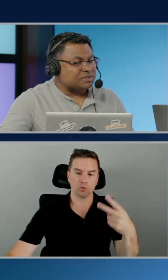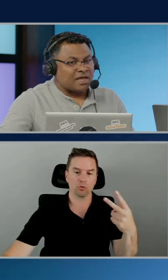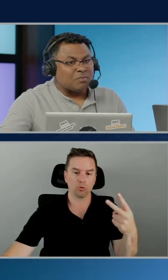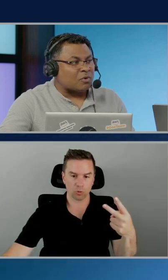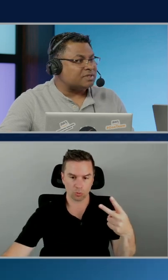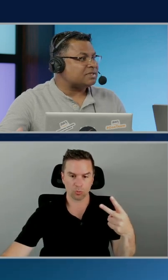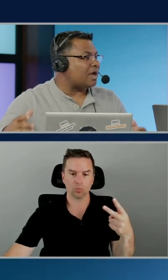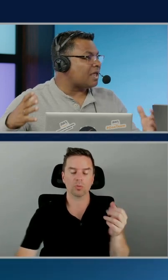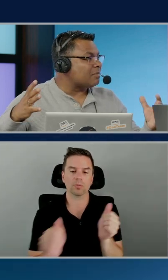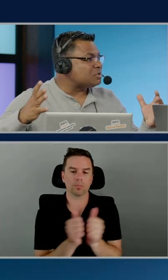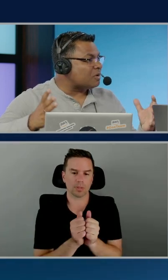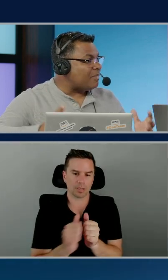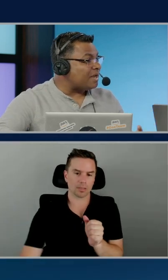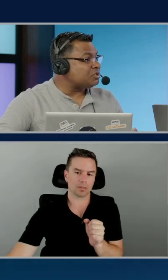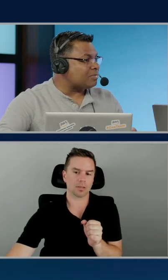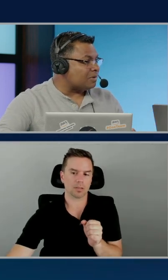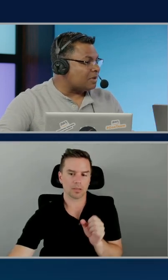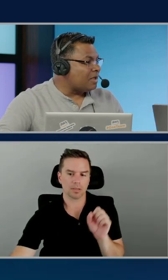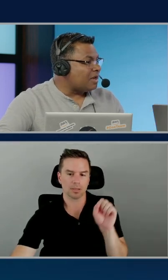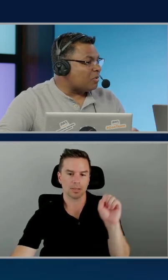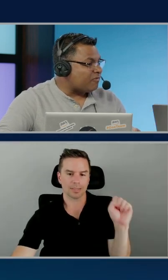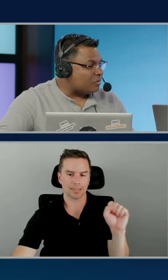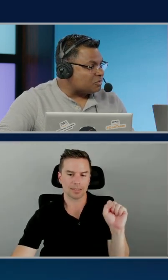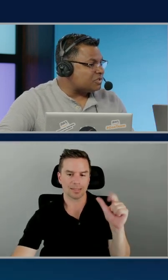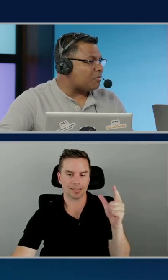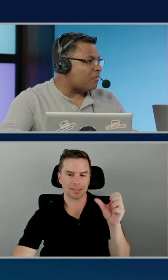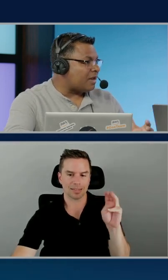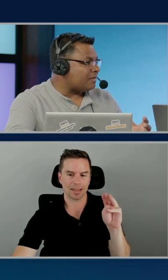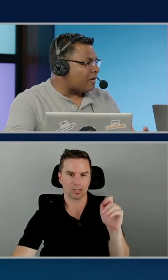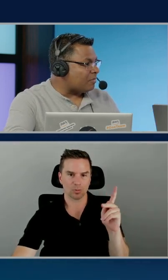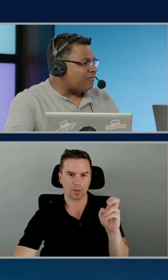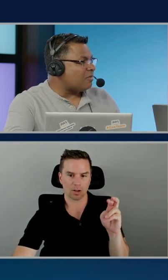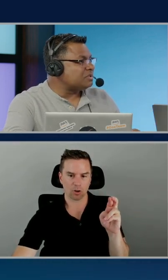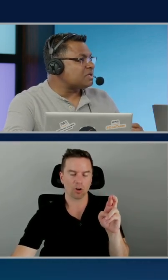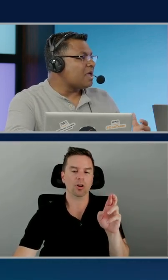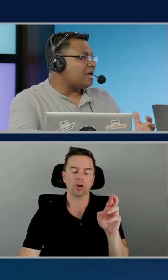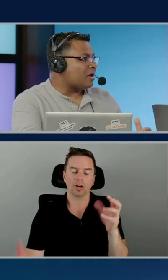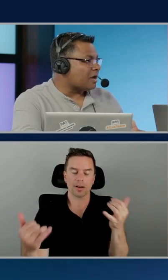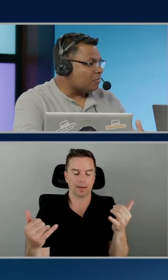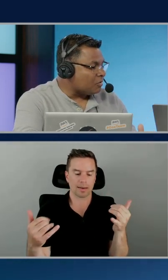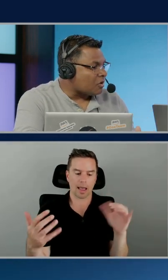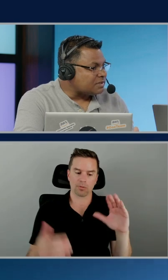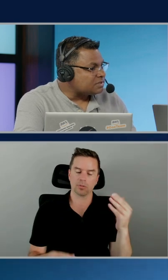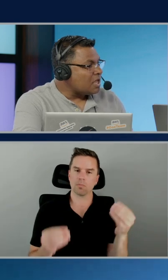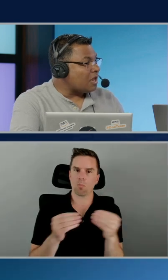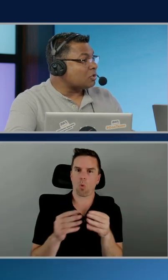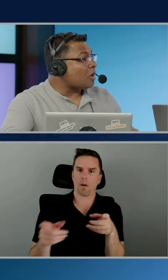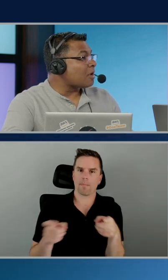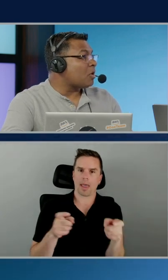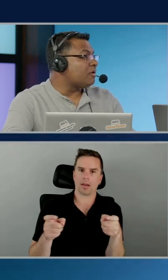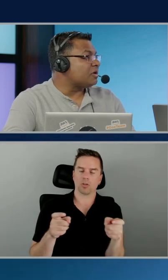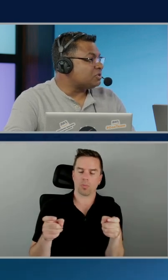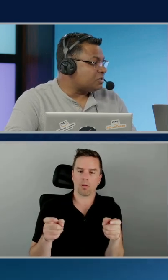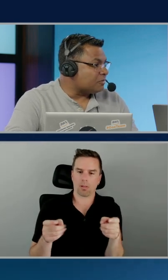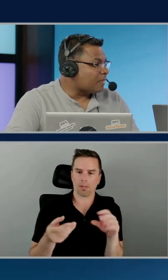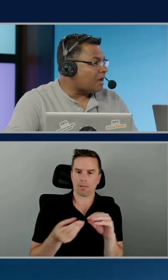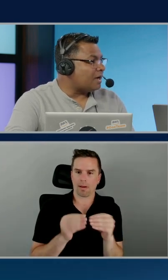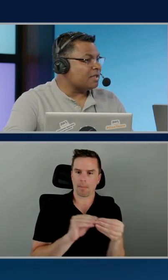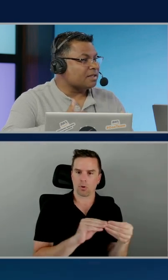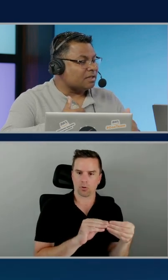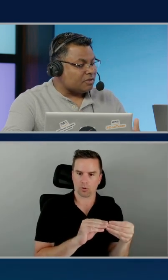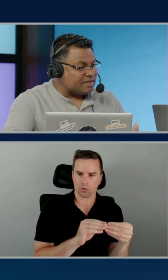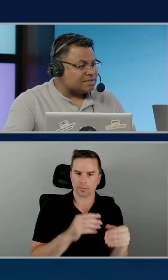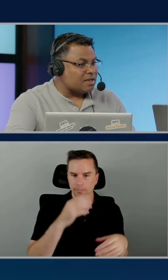asynchronous endpoints, that came to a manageable number of nodes that provided the right performance and the right compute costs. Now, talking about Inferentia 2,